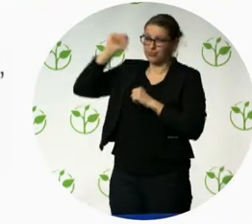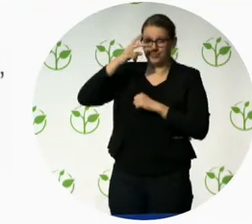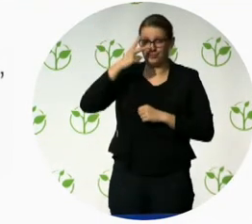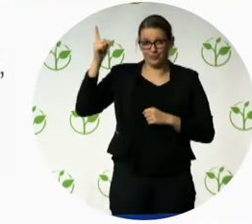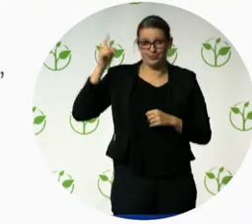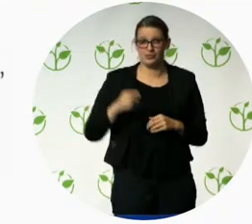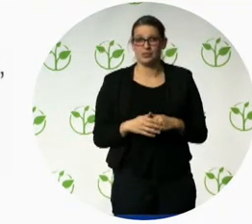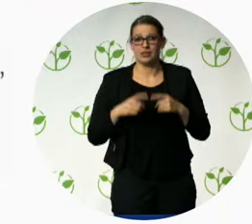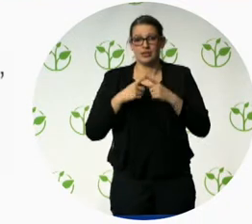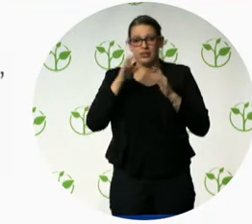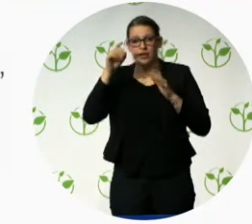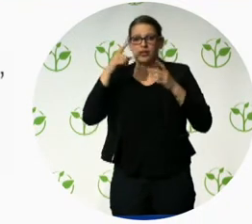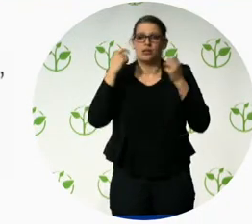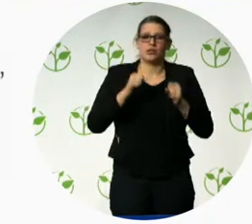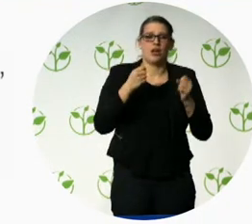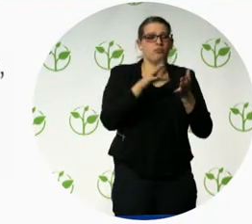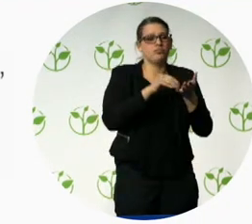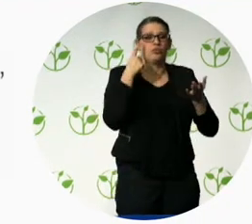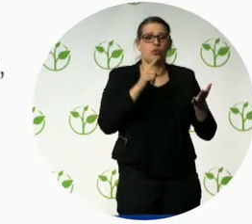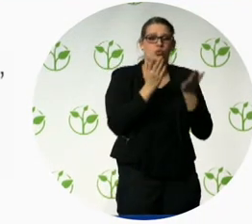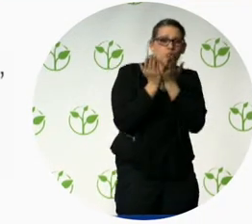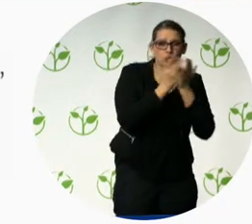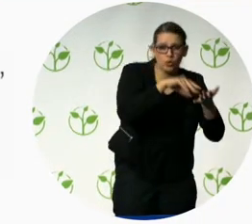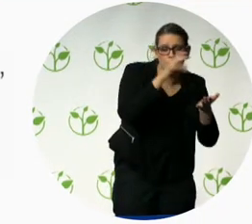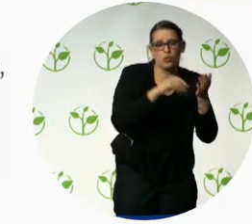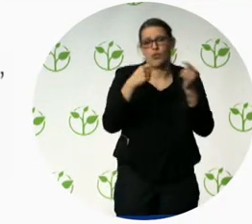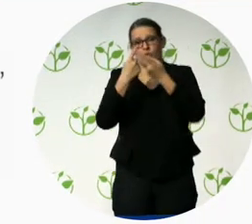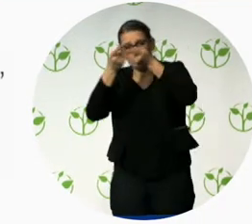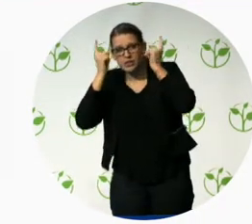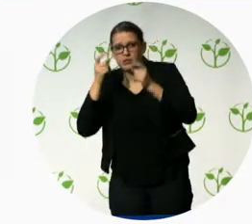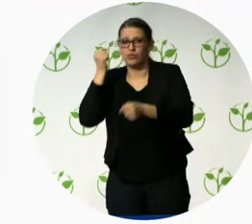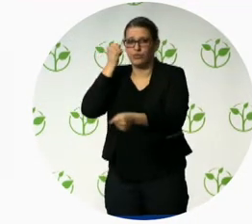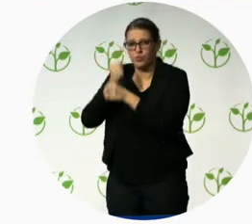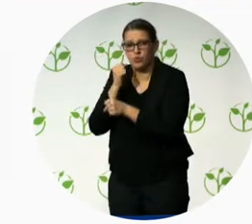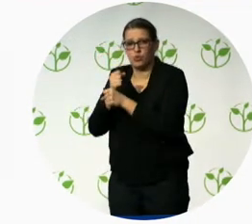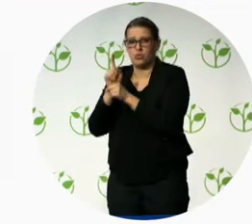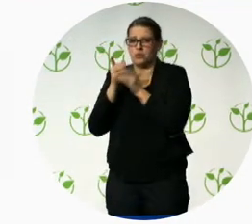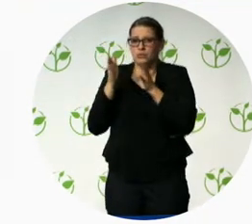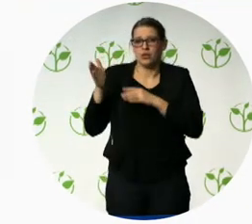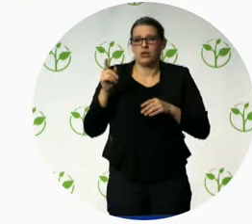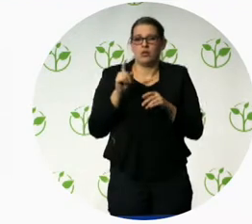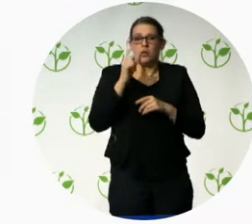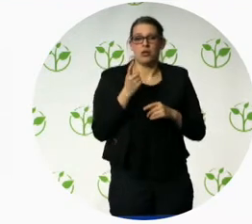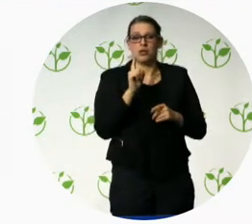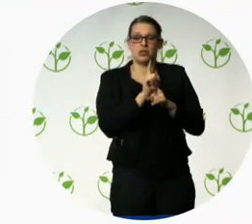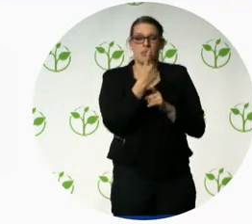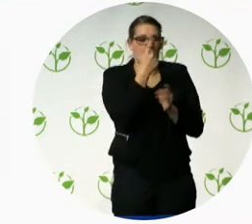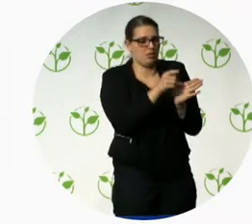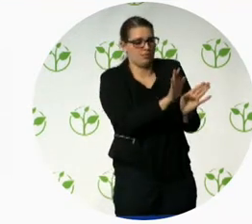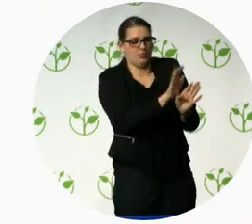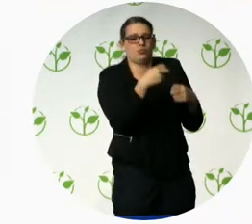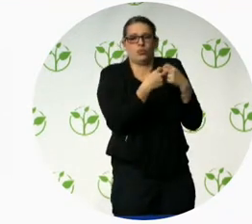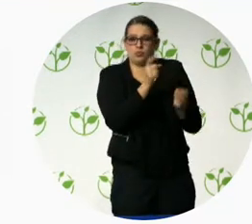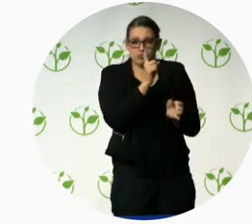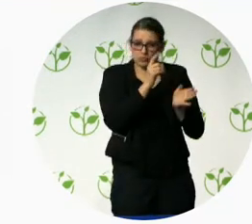okay, it's your problem to make yourself accessible. It's actually everybody's problem. You know, that we should all create amazing accessible